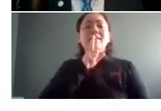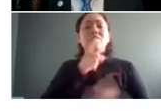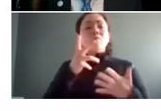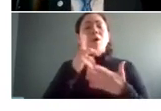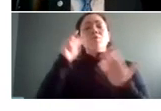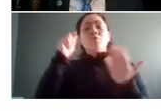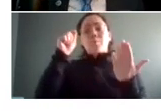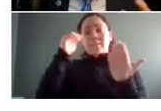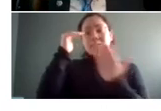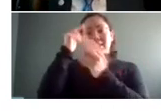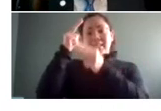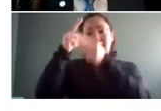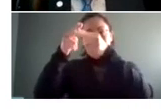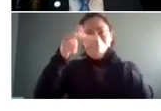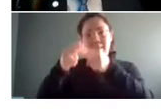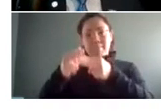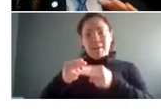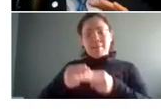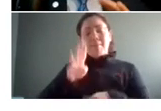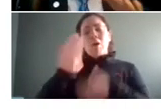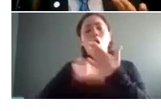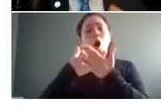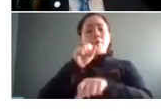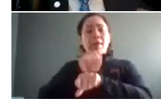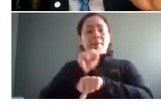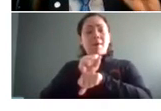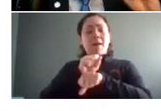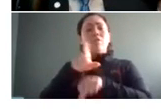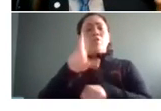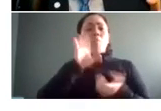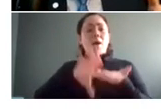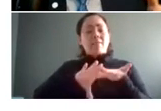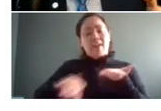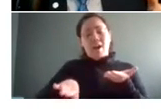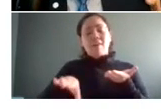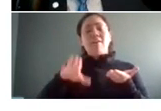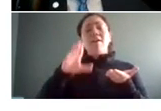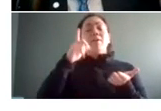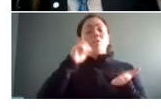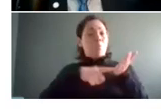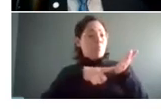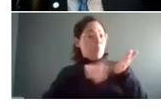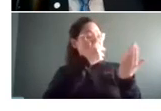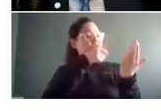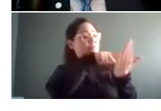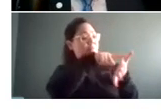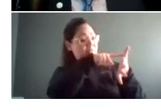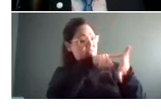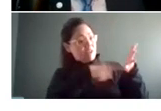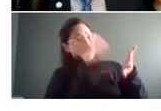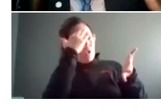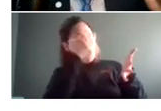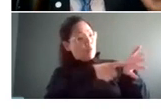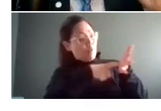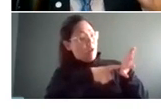be laid off and this is important you want to make sure that once you come up with that criteria start listing the employees